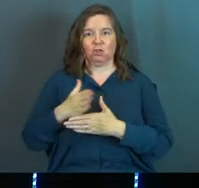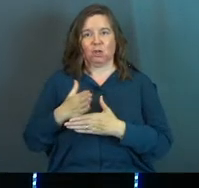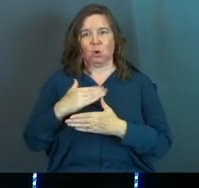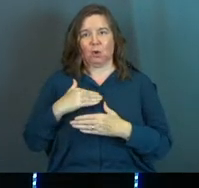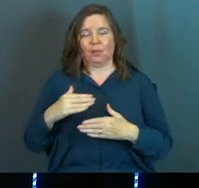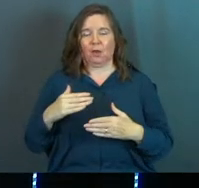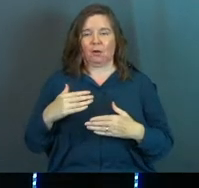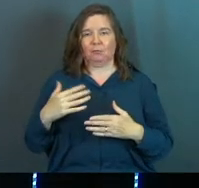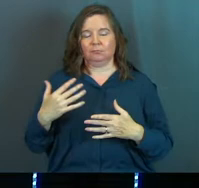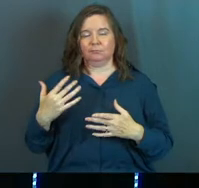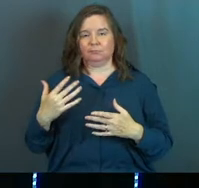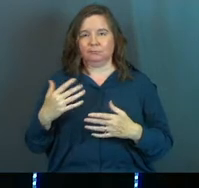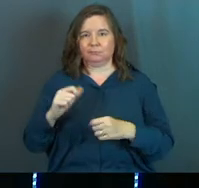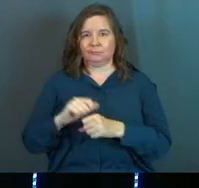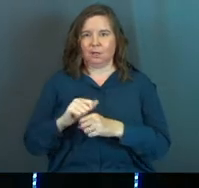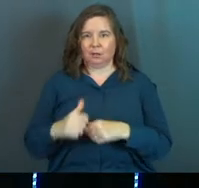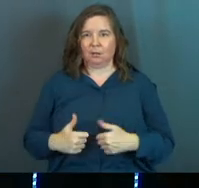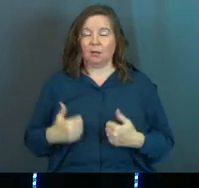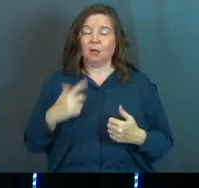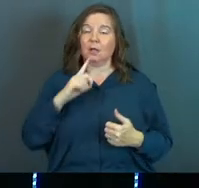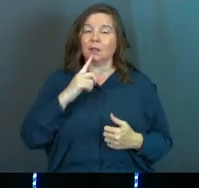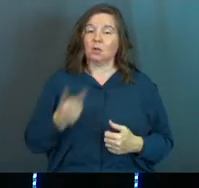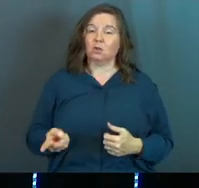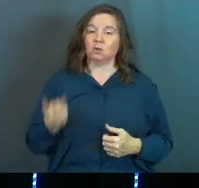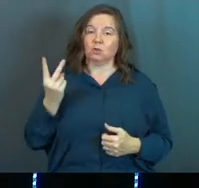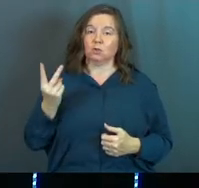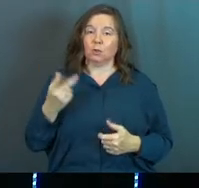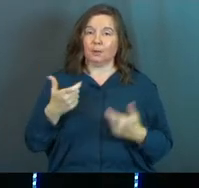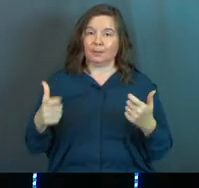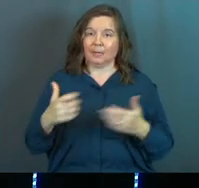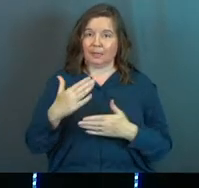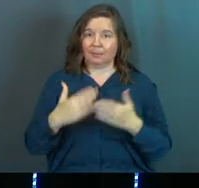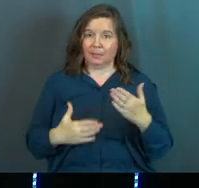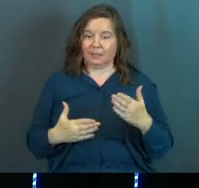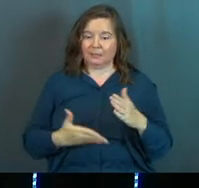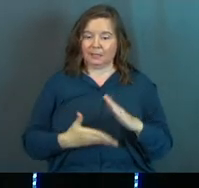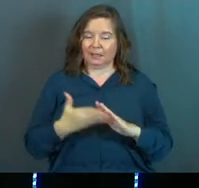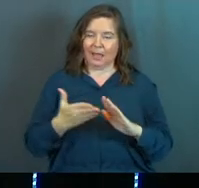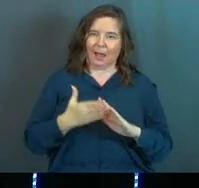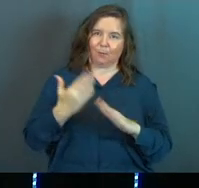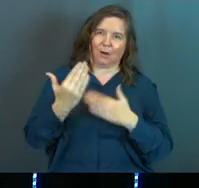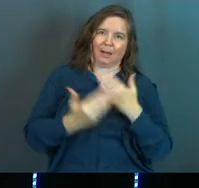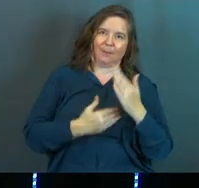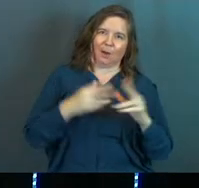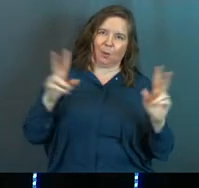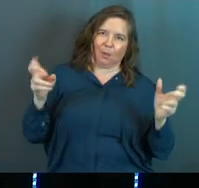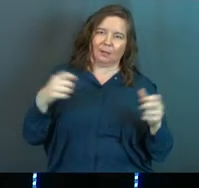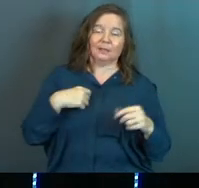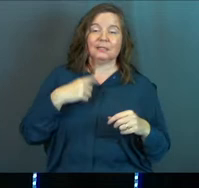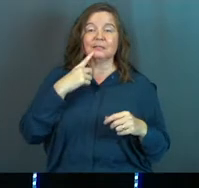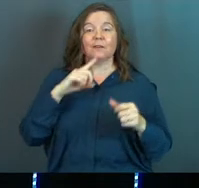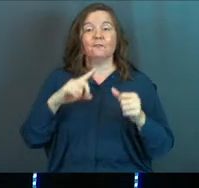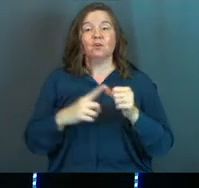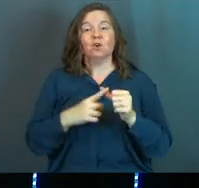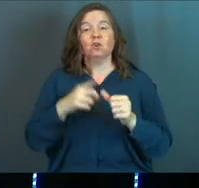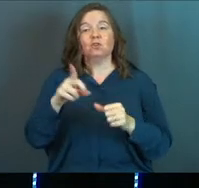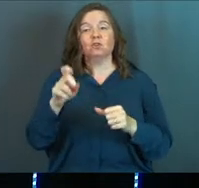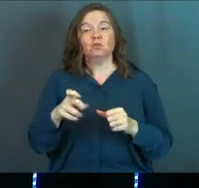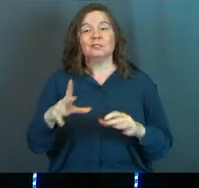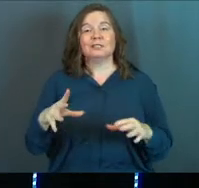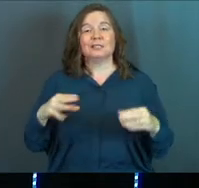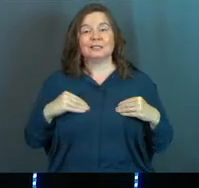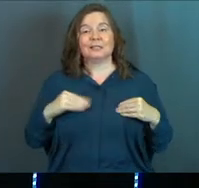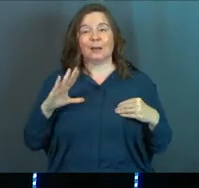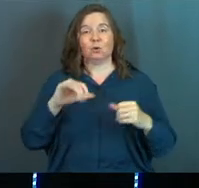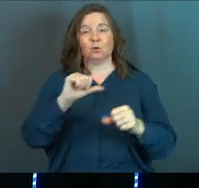life. Now there's two really big pieces he's, he's giving us here in the operating manual for life is he's saying, number one, you should